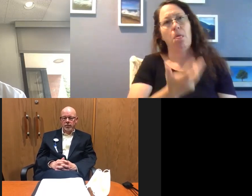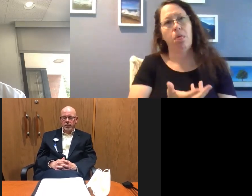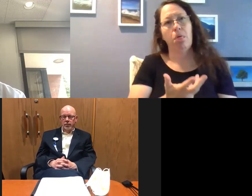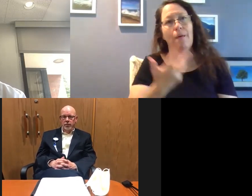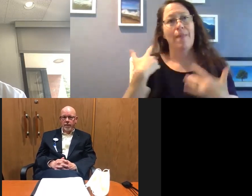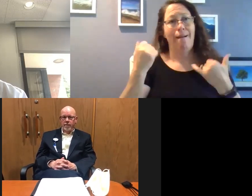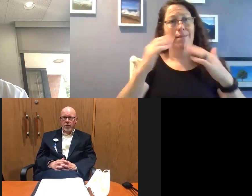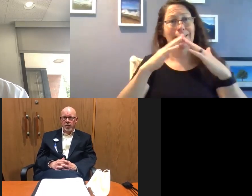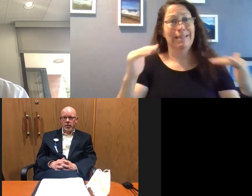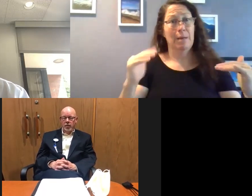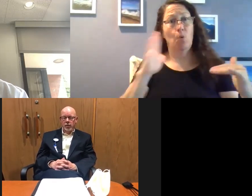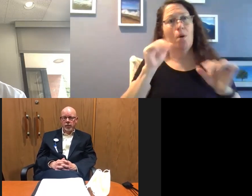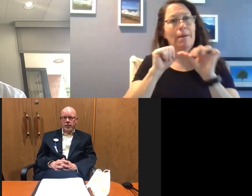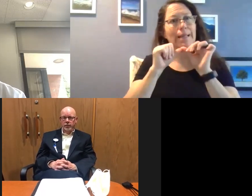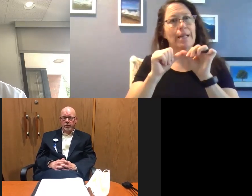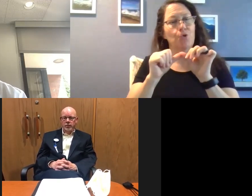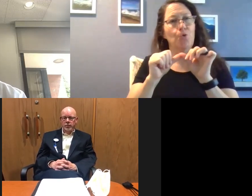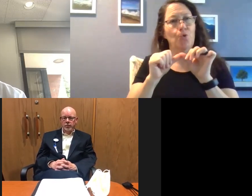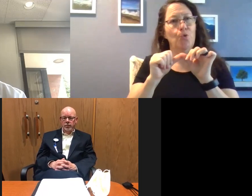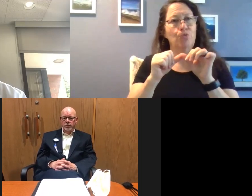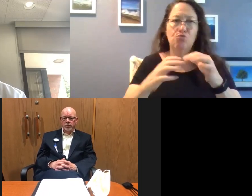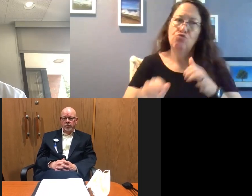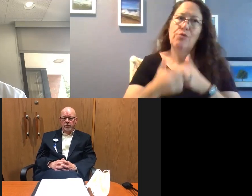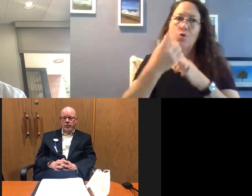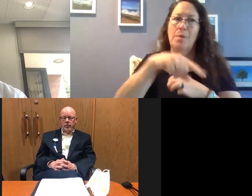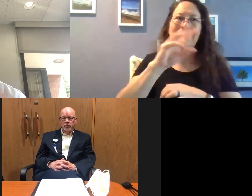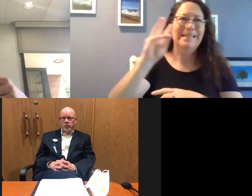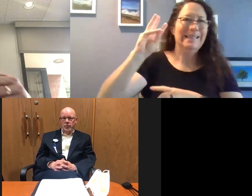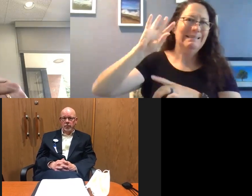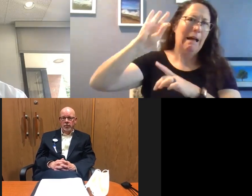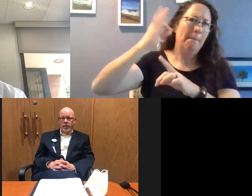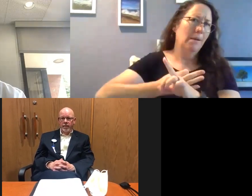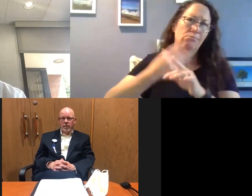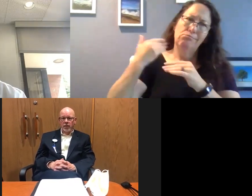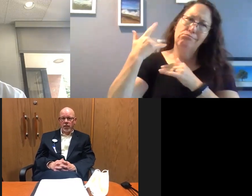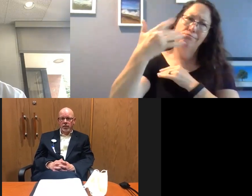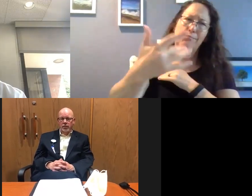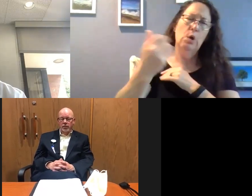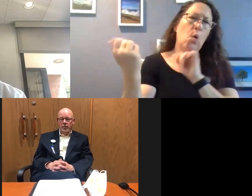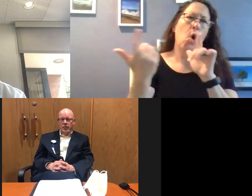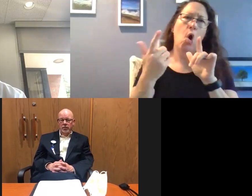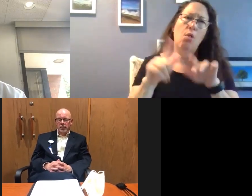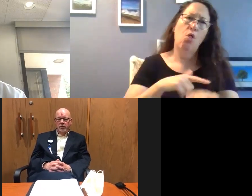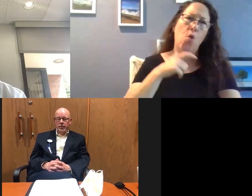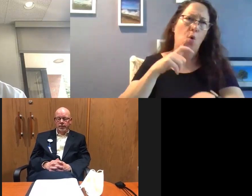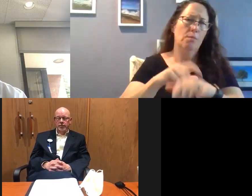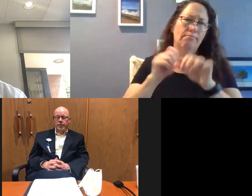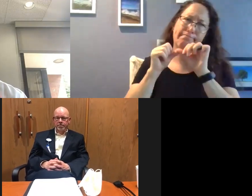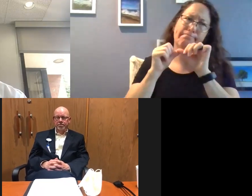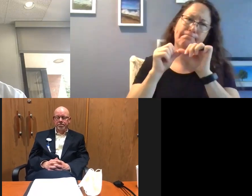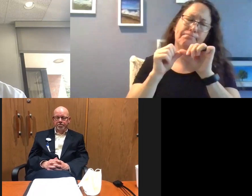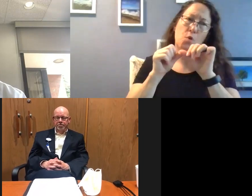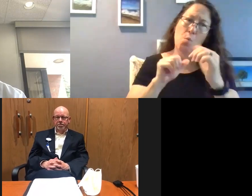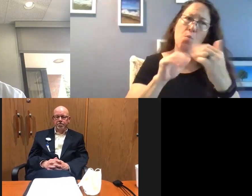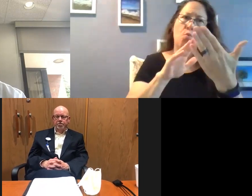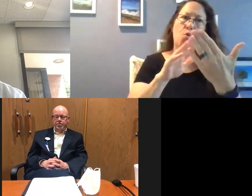systems and will continue to do so for the next six to nine months. We have to all be in it for the long haul. We have to approach